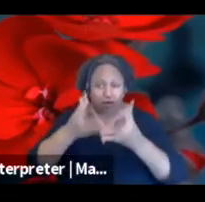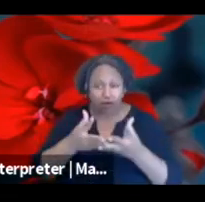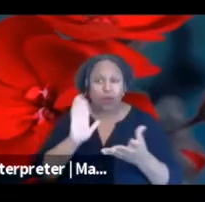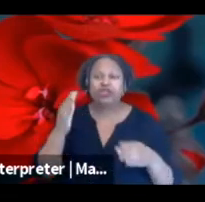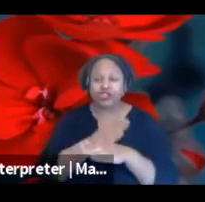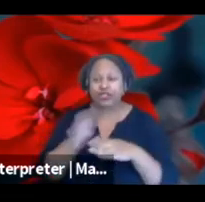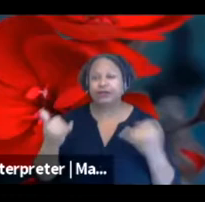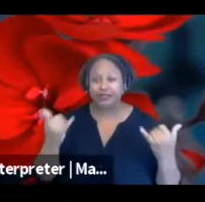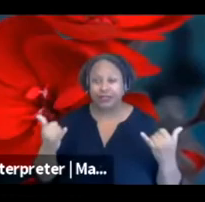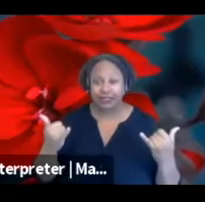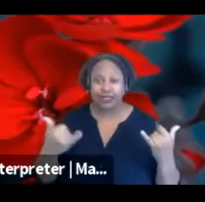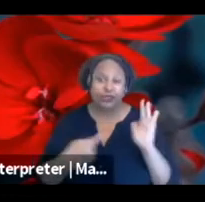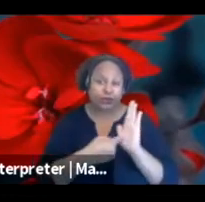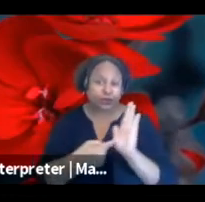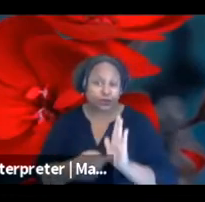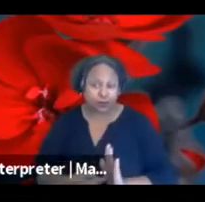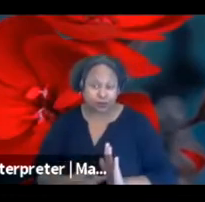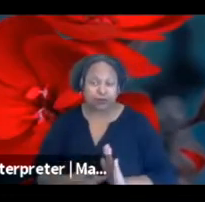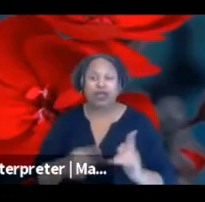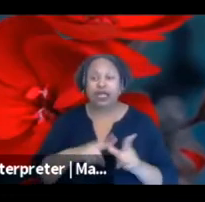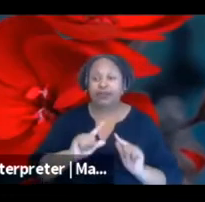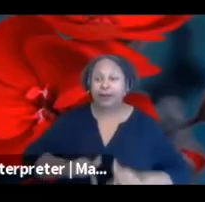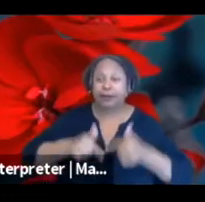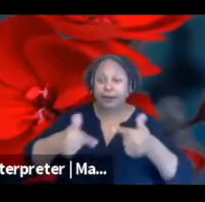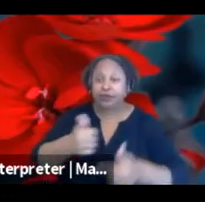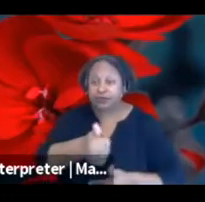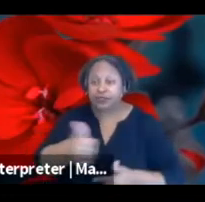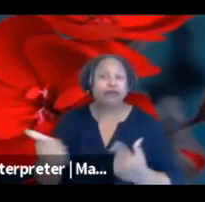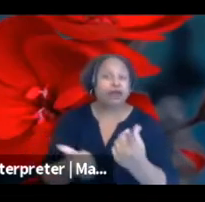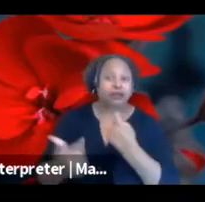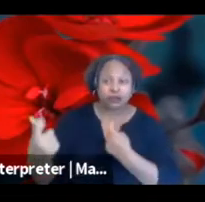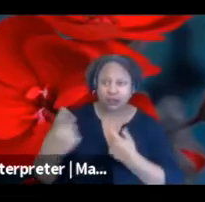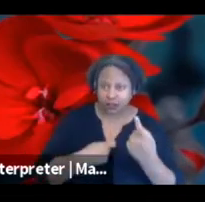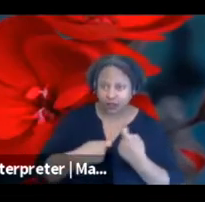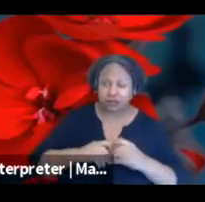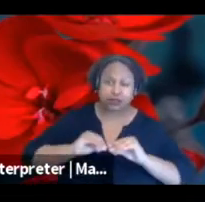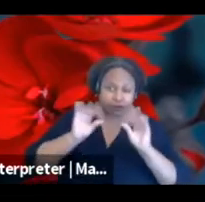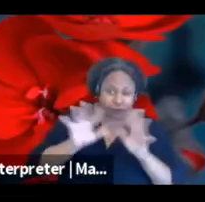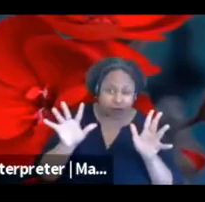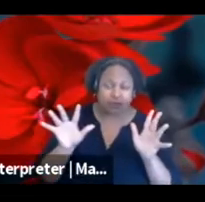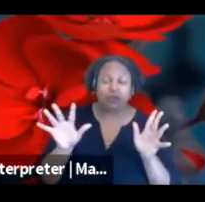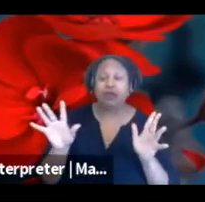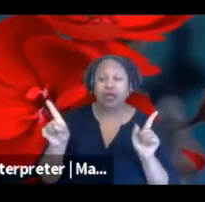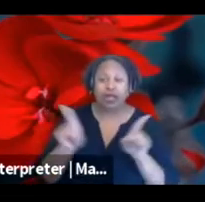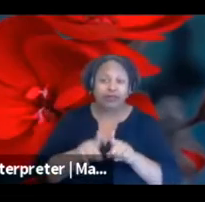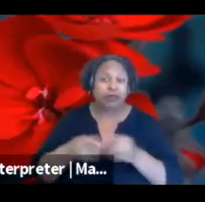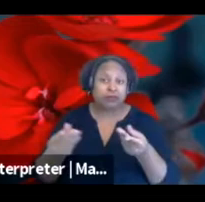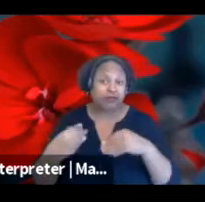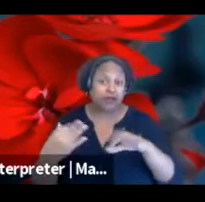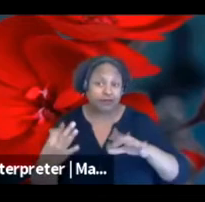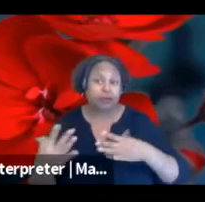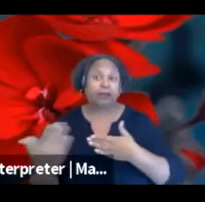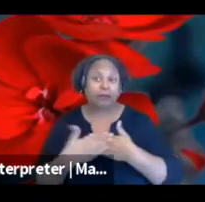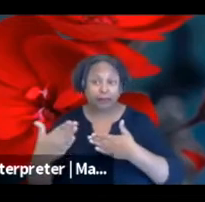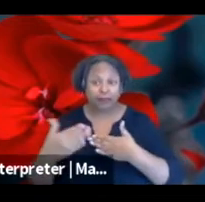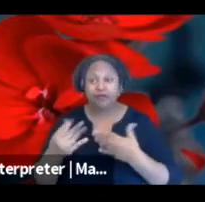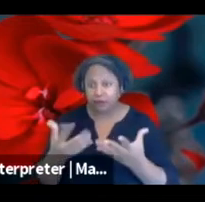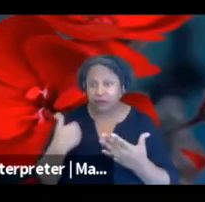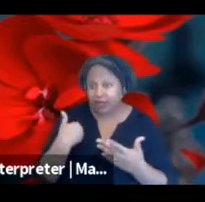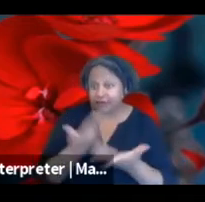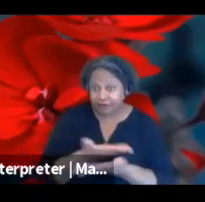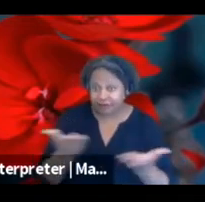as well. And there will be an opportunity for you to ask questions questions and also provide any feedback or input that you might have.